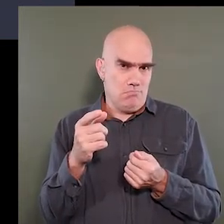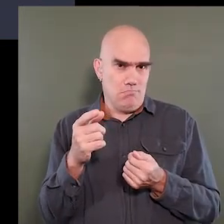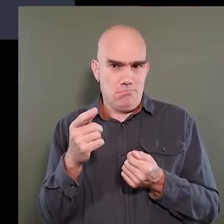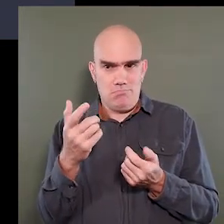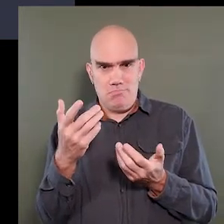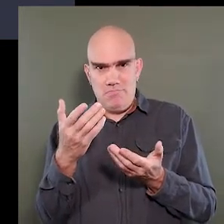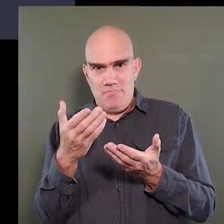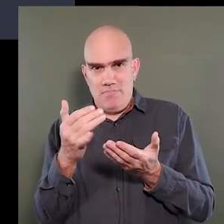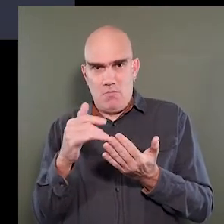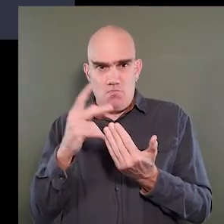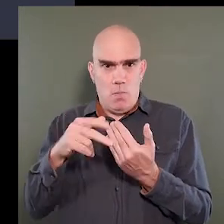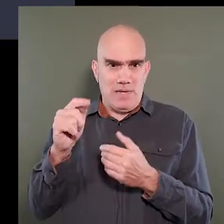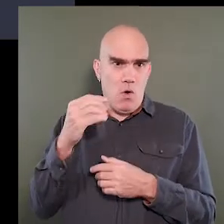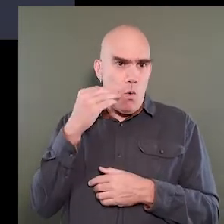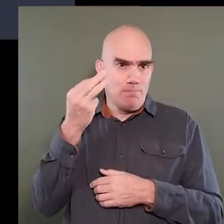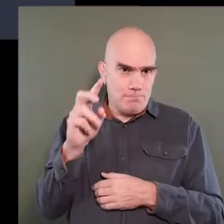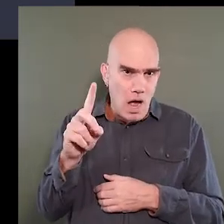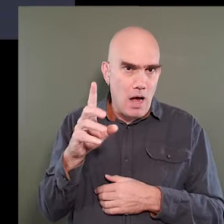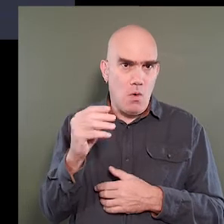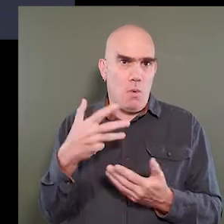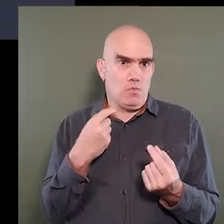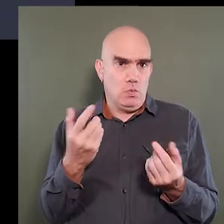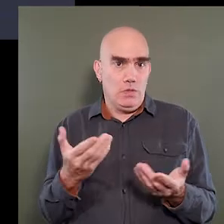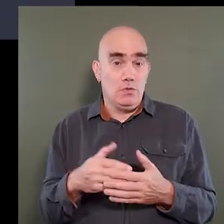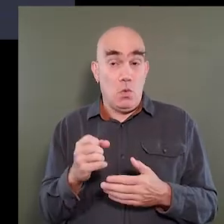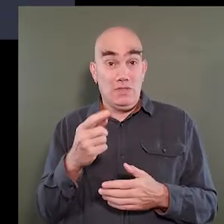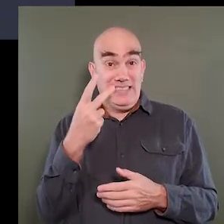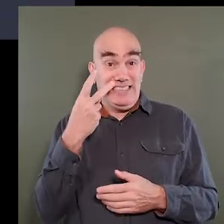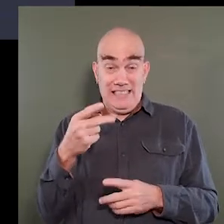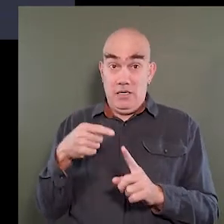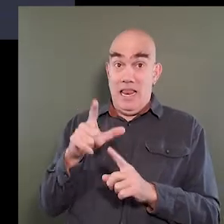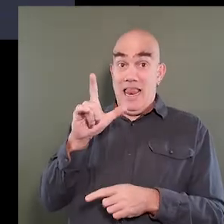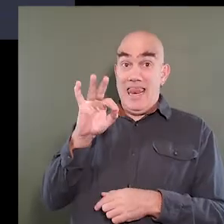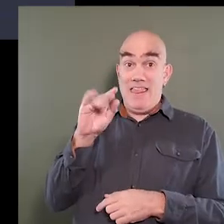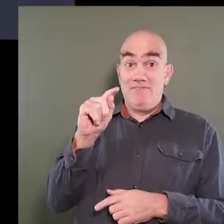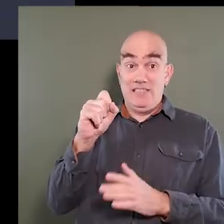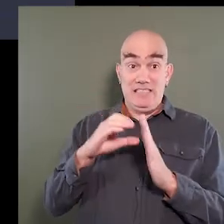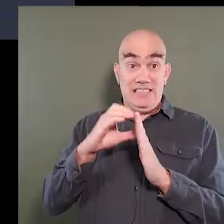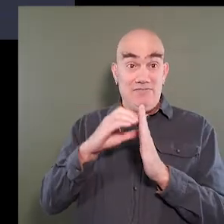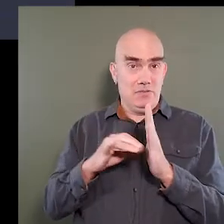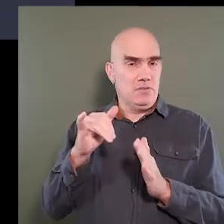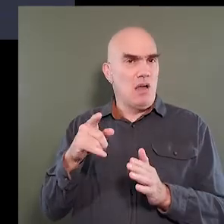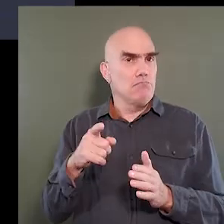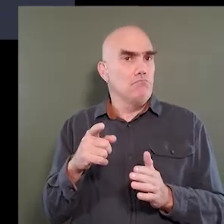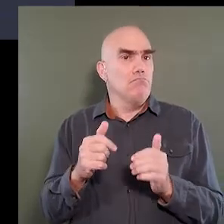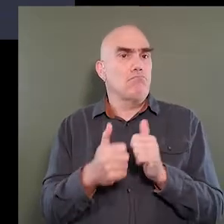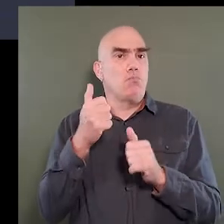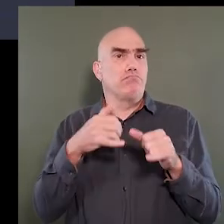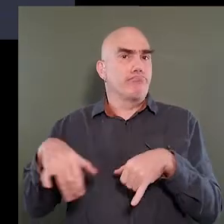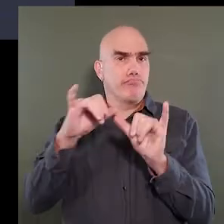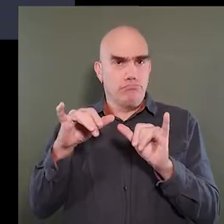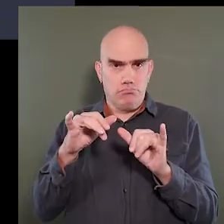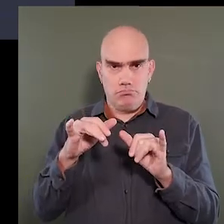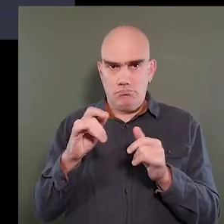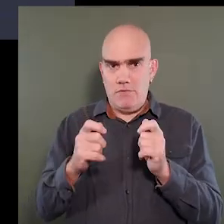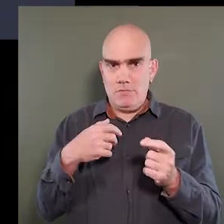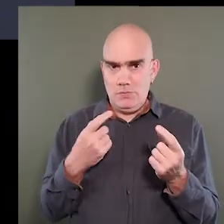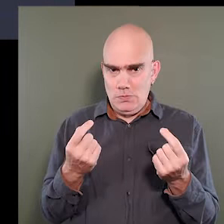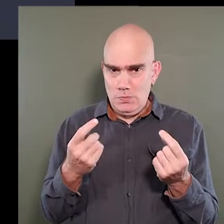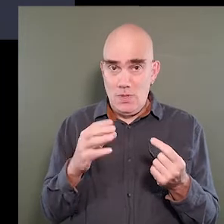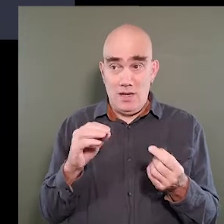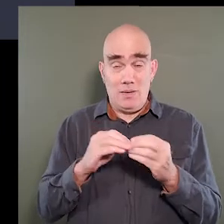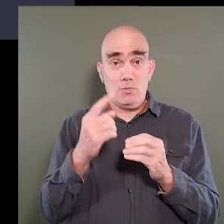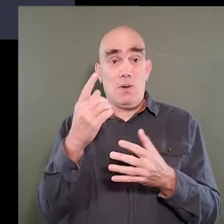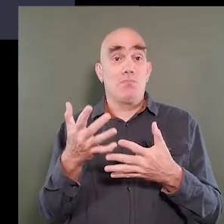many of each we do. So as you can see lifts are by far the greatest modification we do and it's also the number one